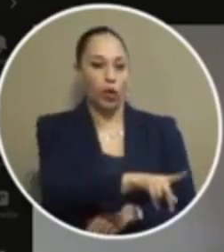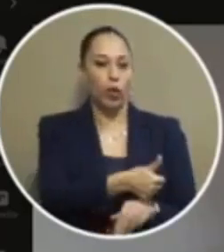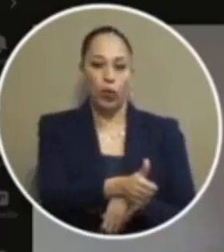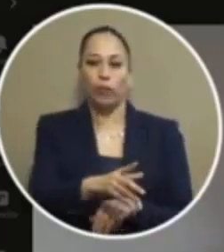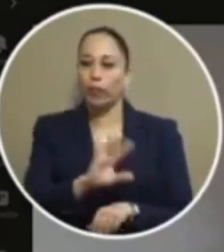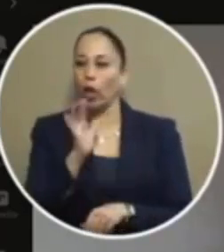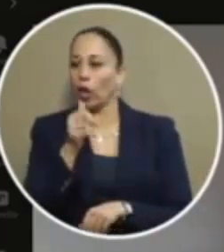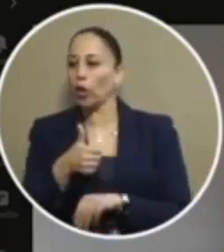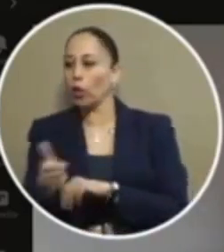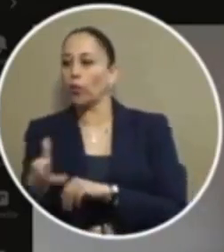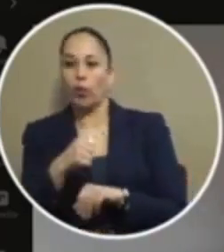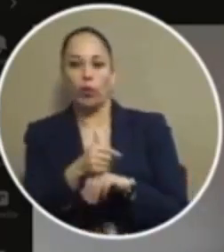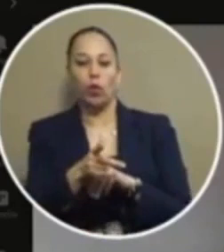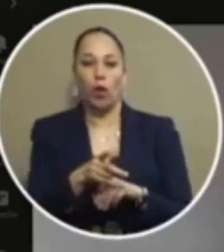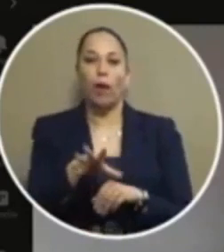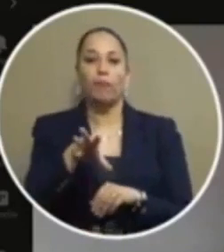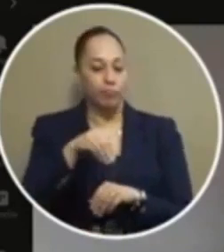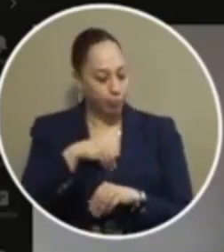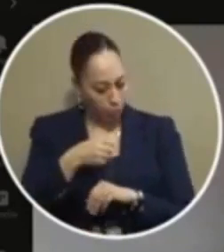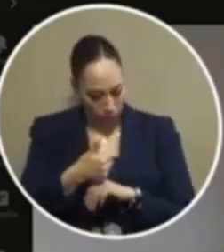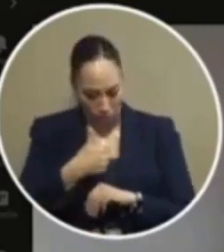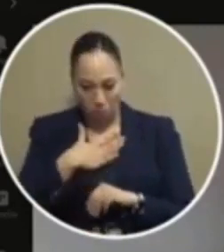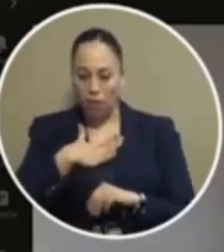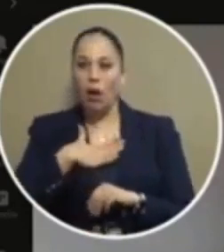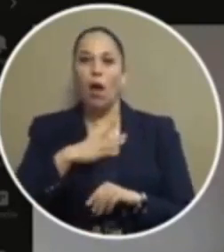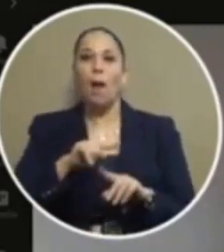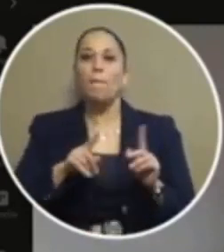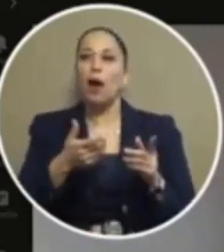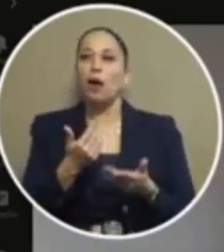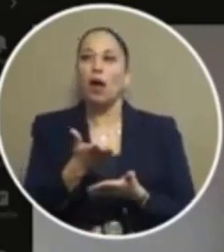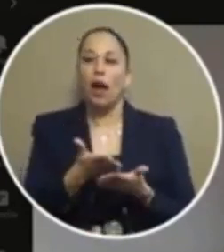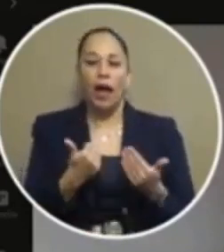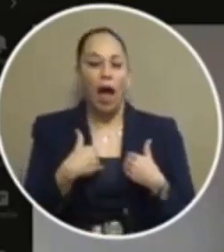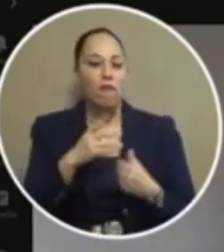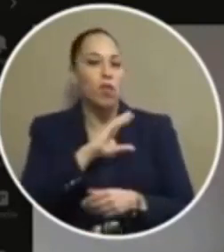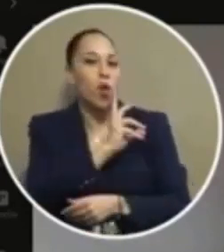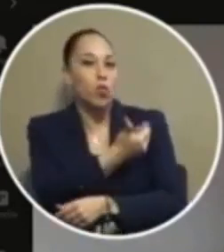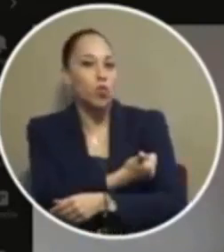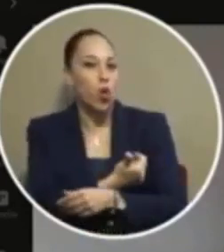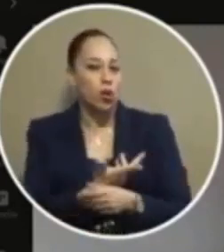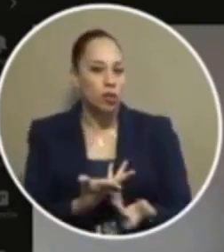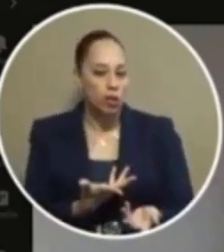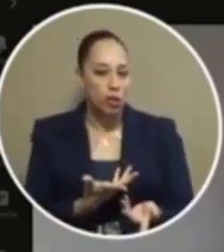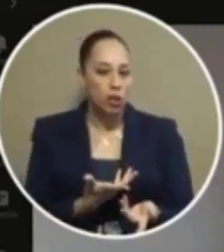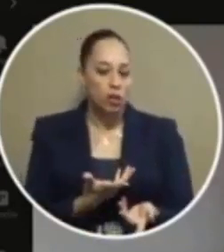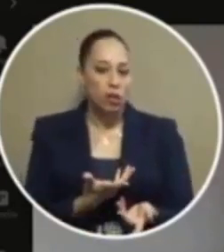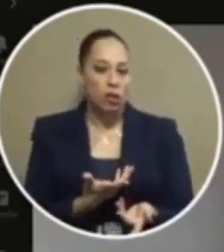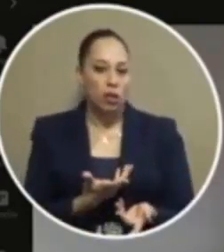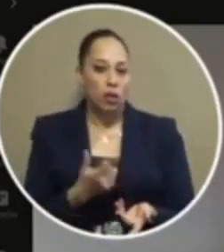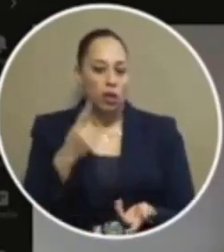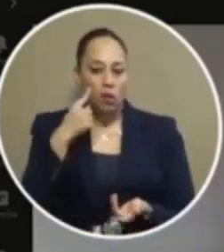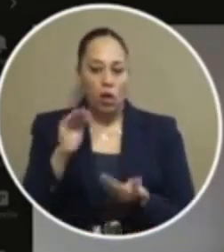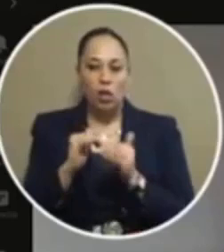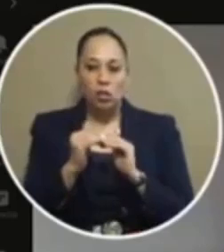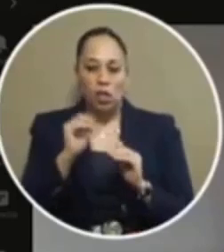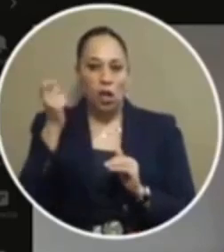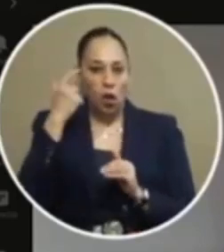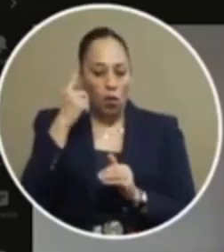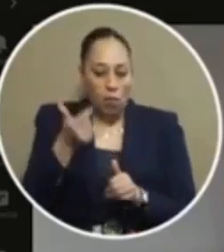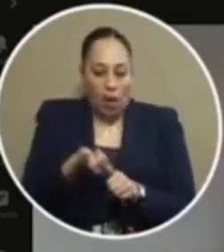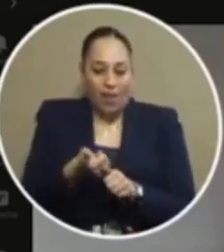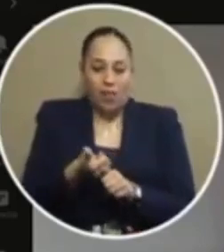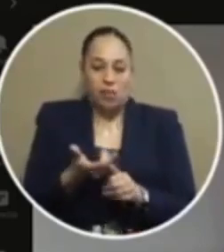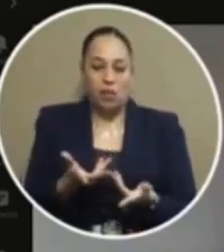are going and i can't see where i have the authority or the city government itself